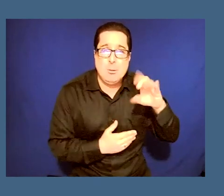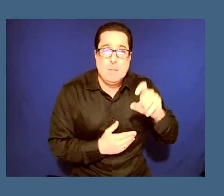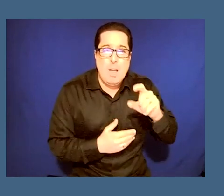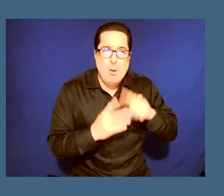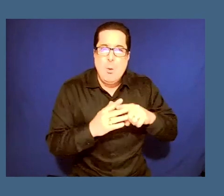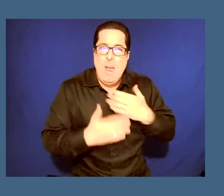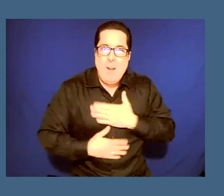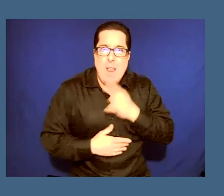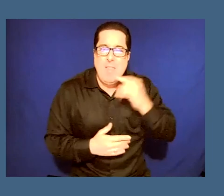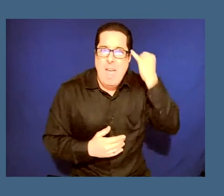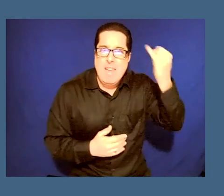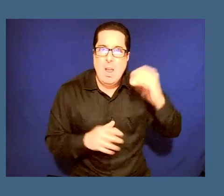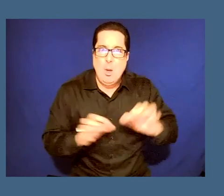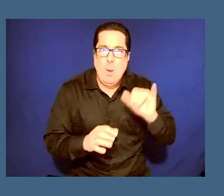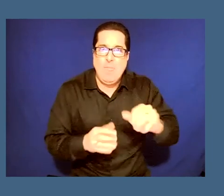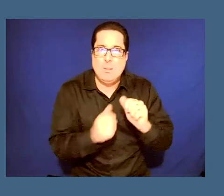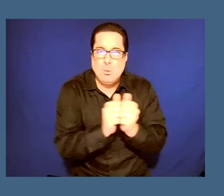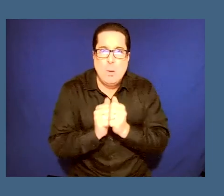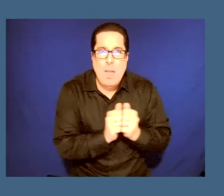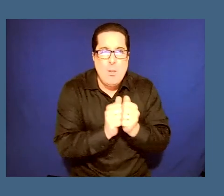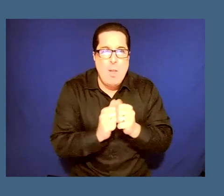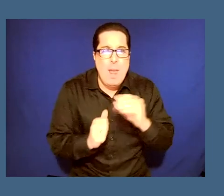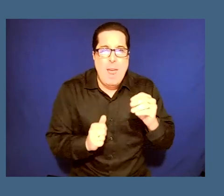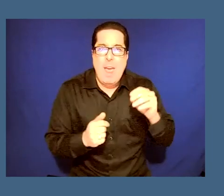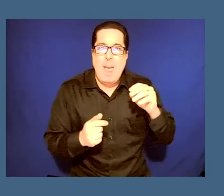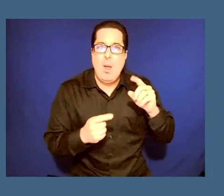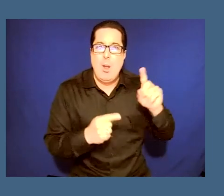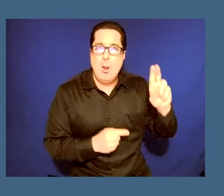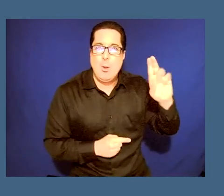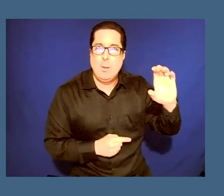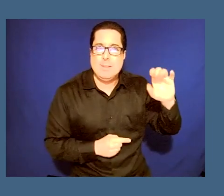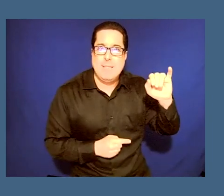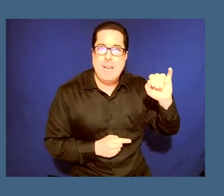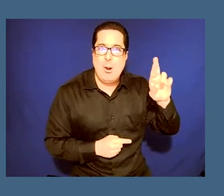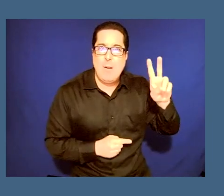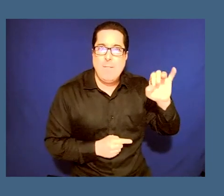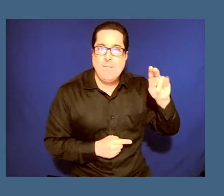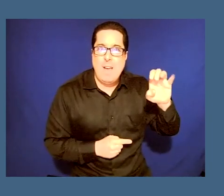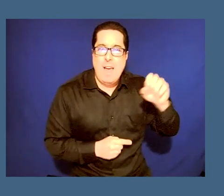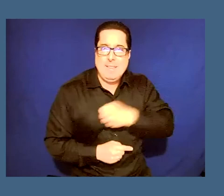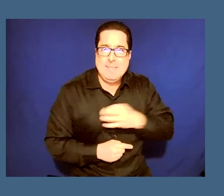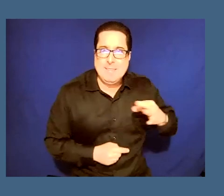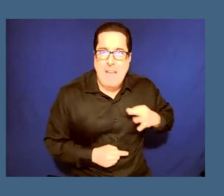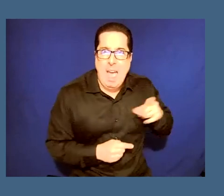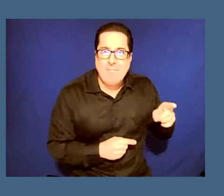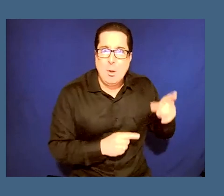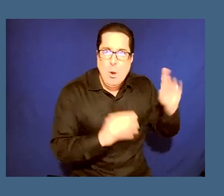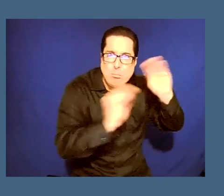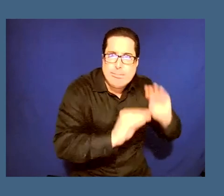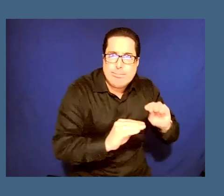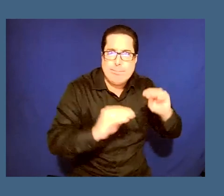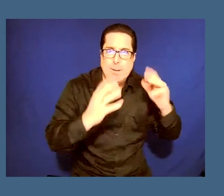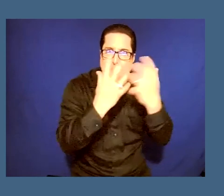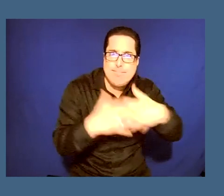idea of doing this together and and uh to the uc irvine staff for making it all possible and to mariah